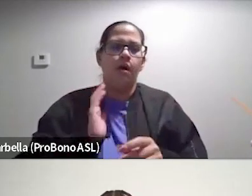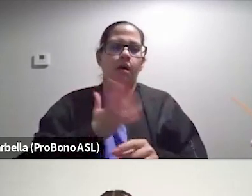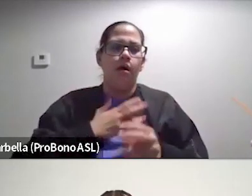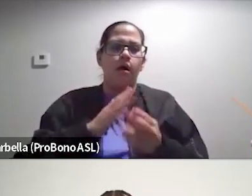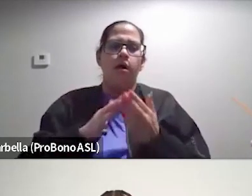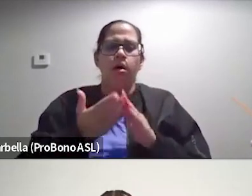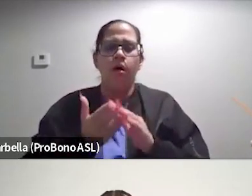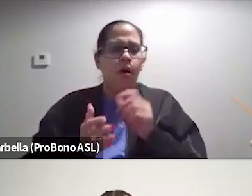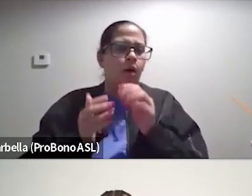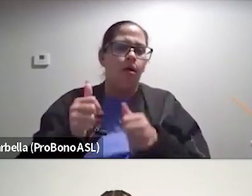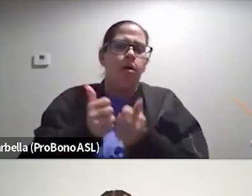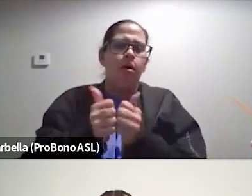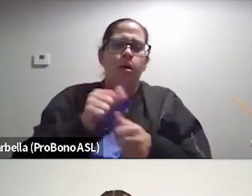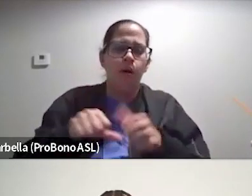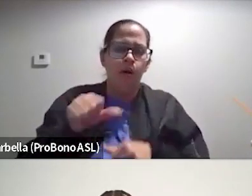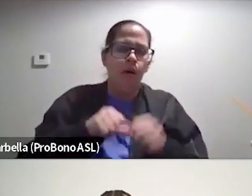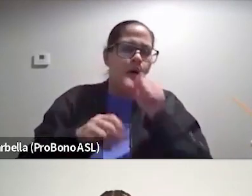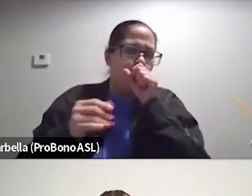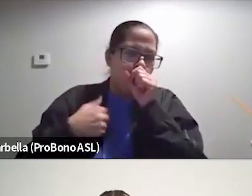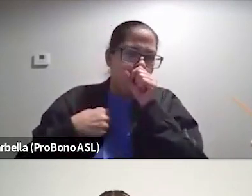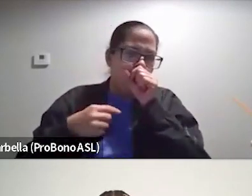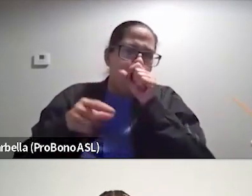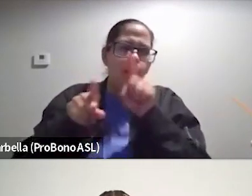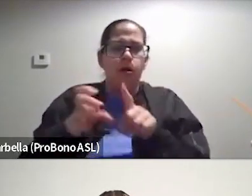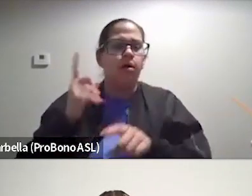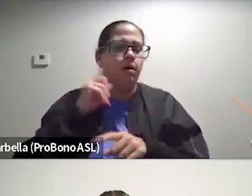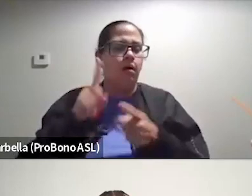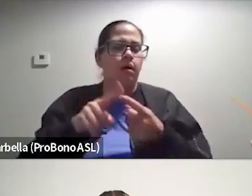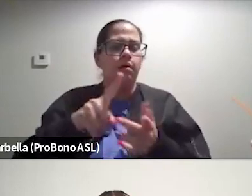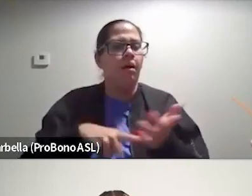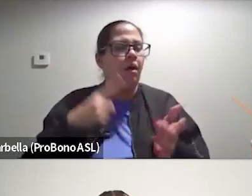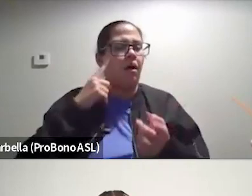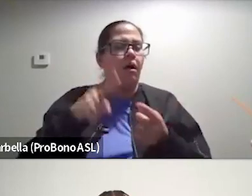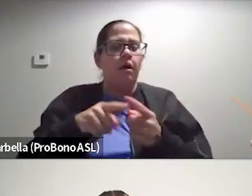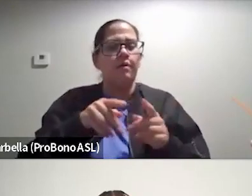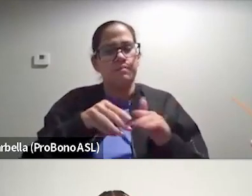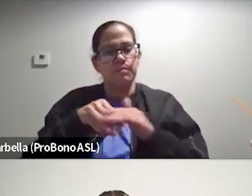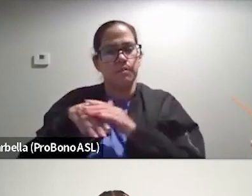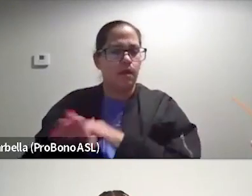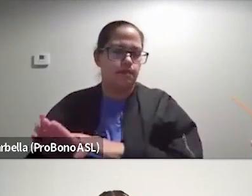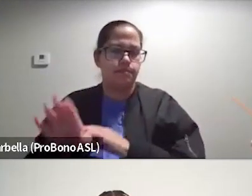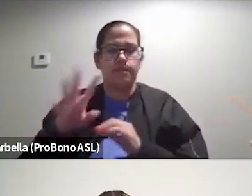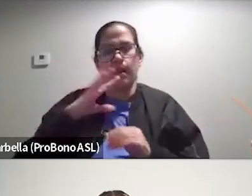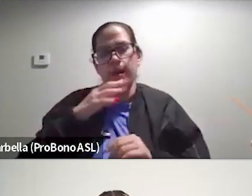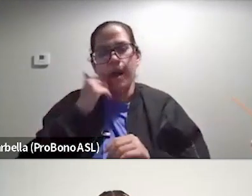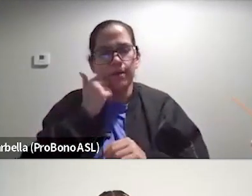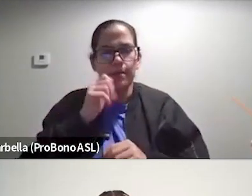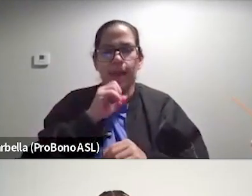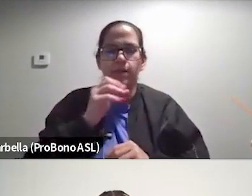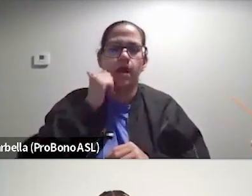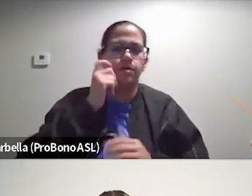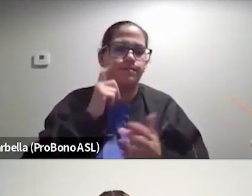each other. Um, and I especially want to hear what y'all think about moving into auntie age and auntie recognition.